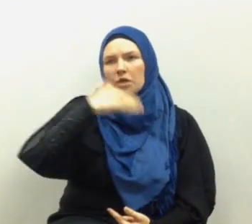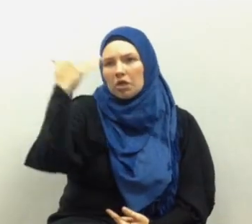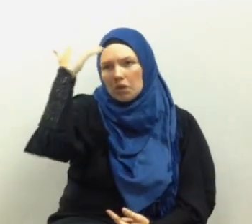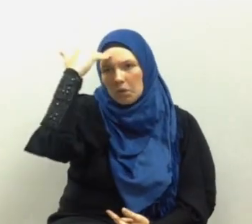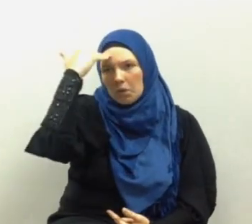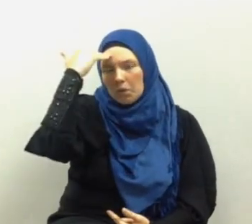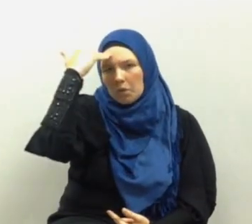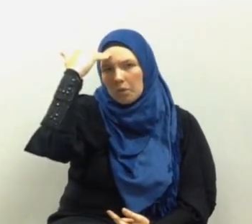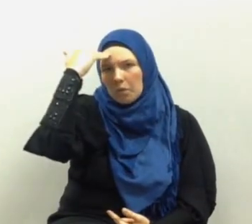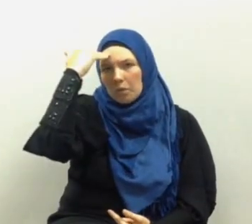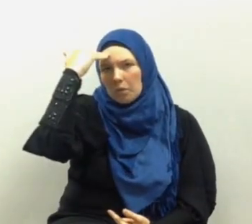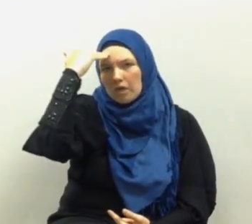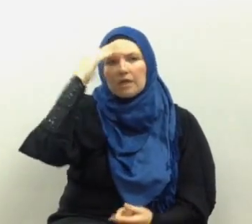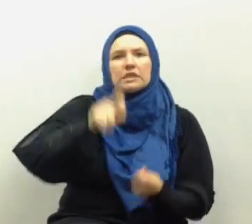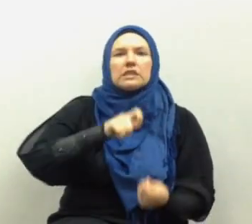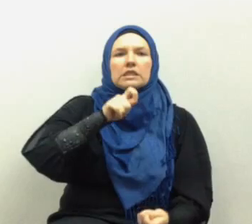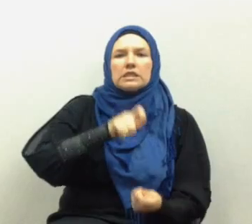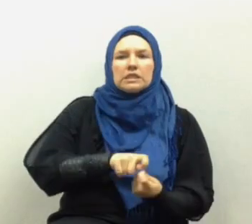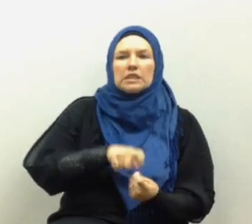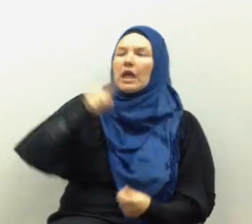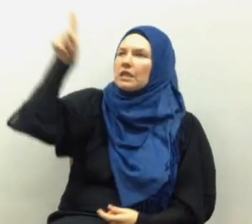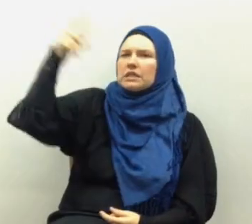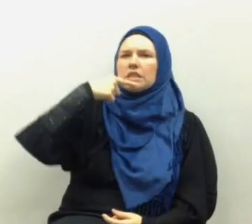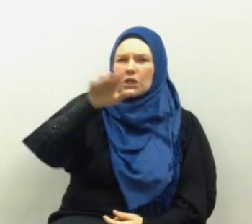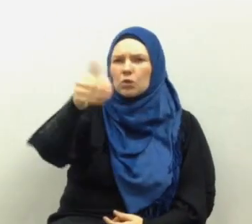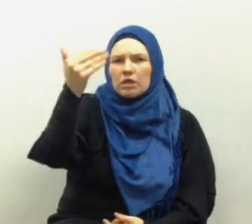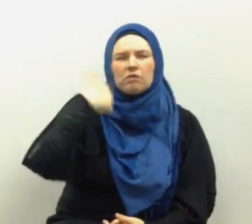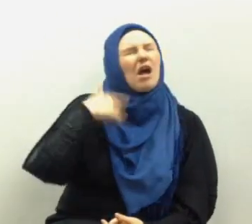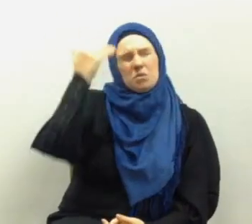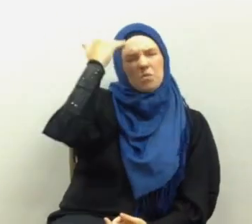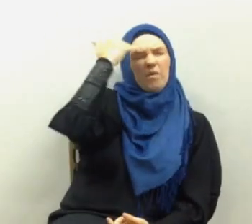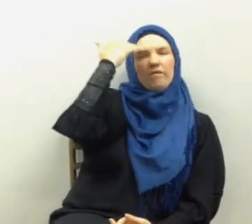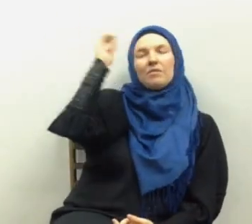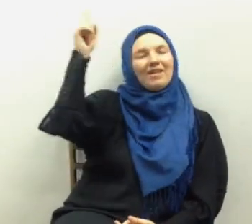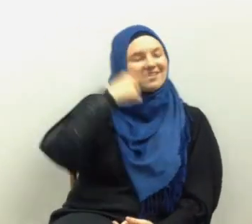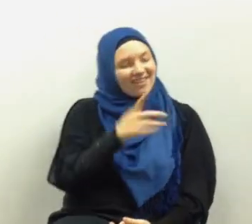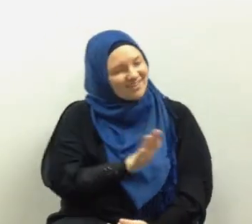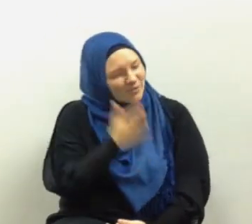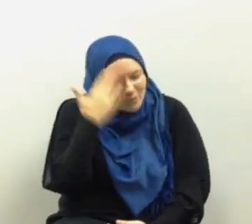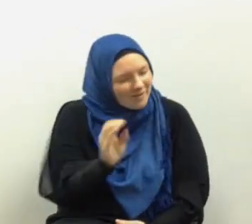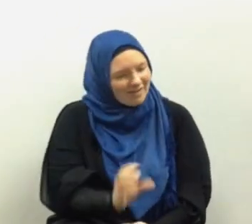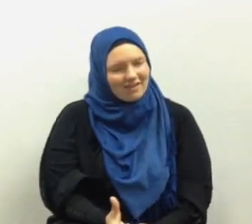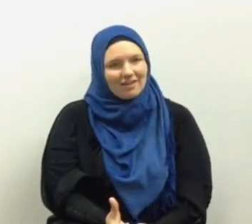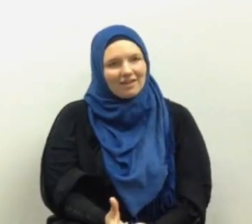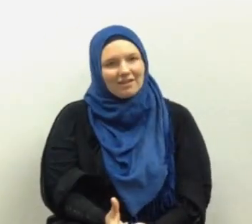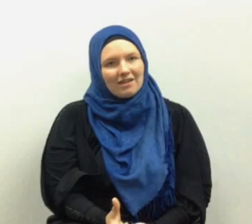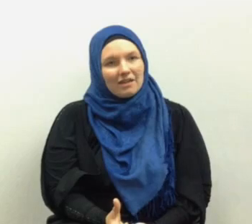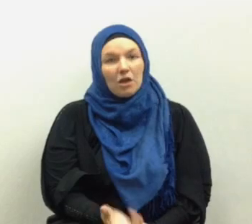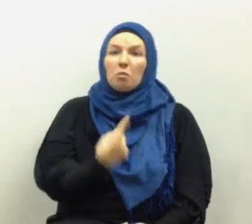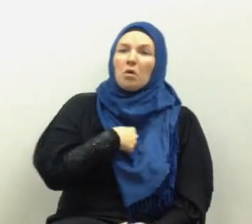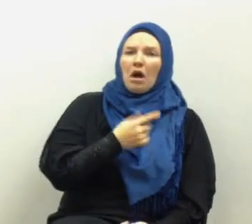know exactly the thing that Allah says you know nothing about we think we know our